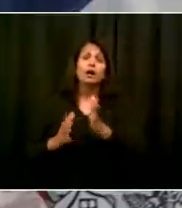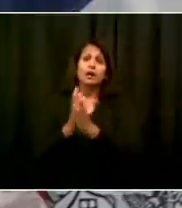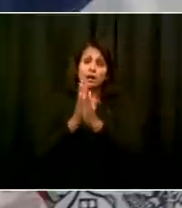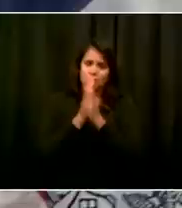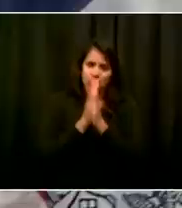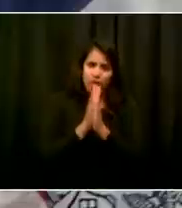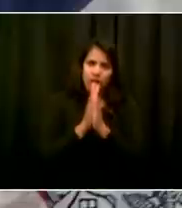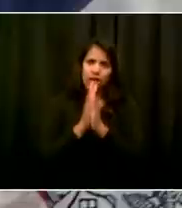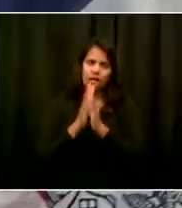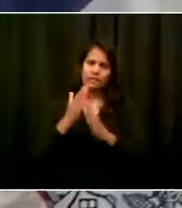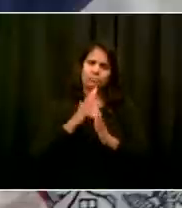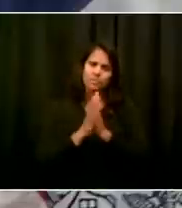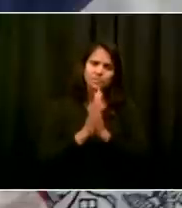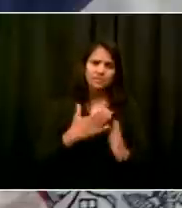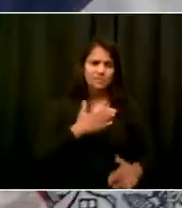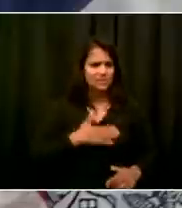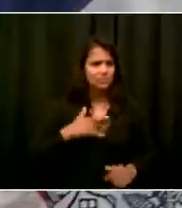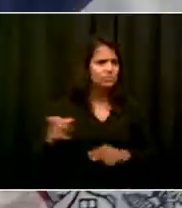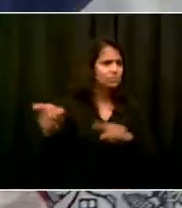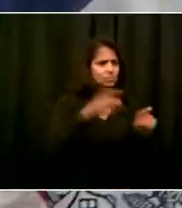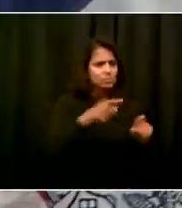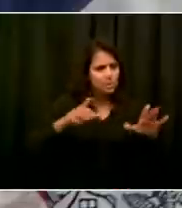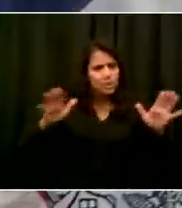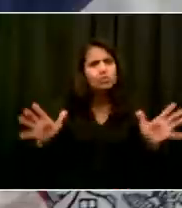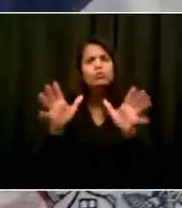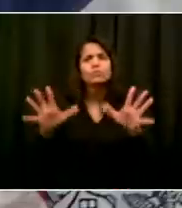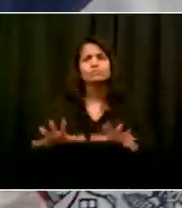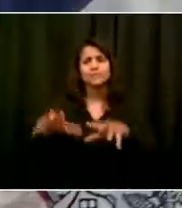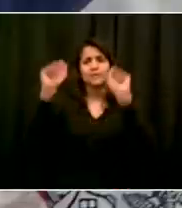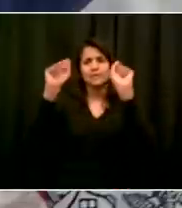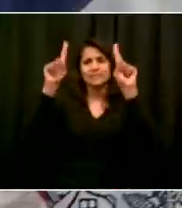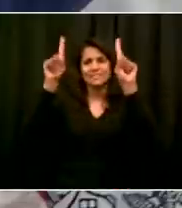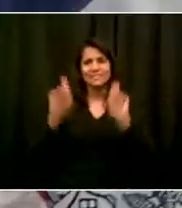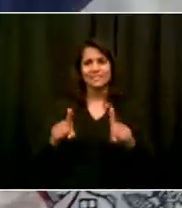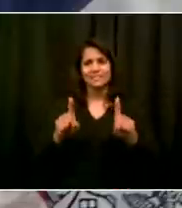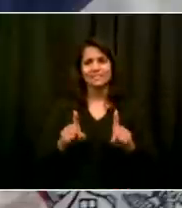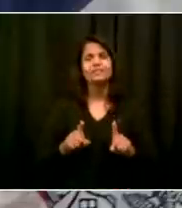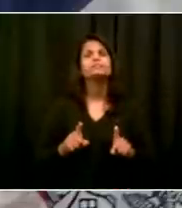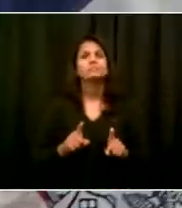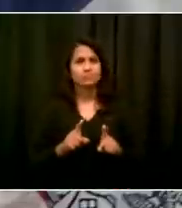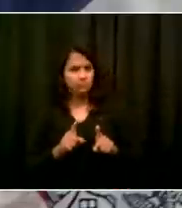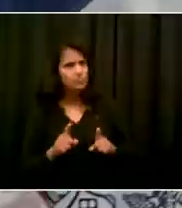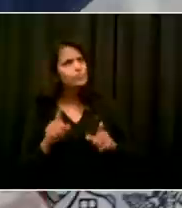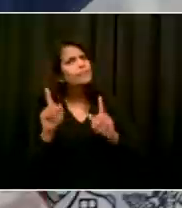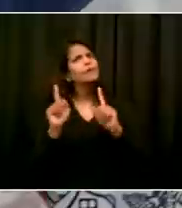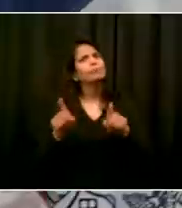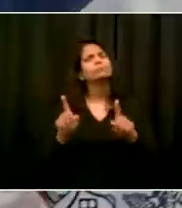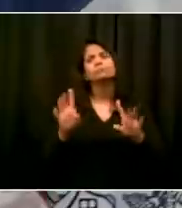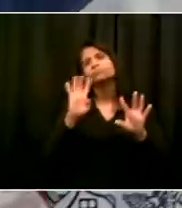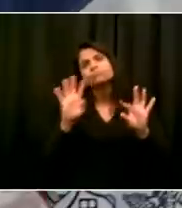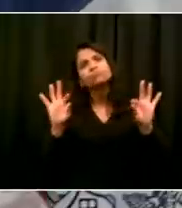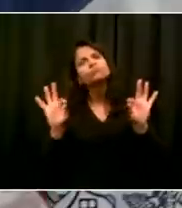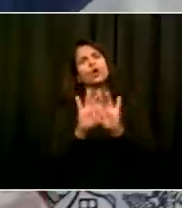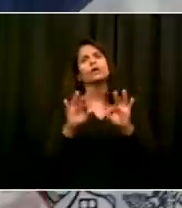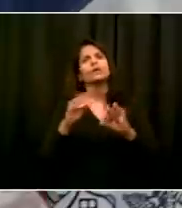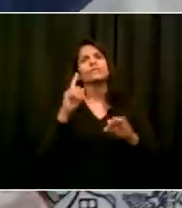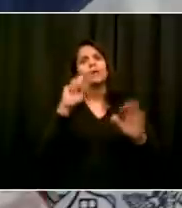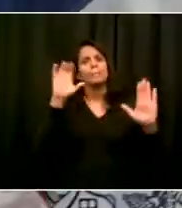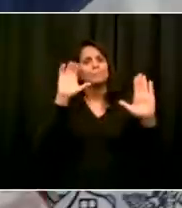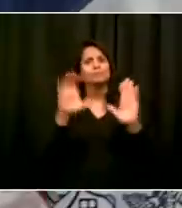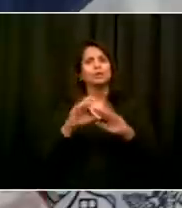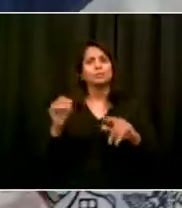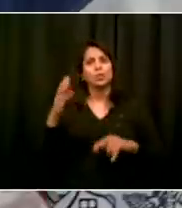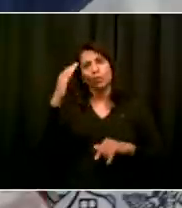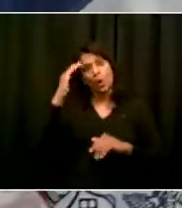any place else in New York City, get tested so we can get the full picture of what's going on. And you can get the full picture of what's happening